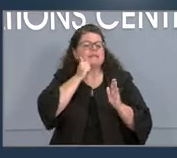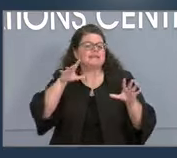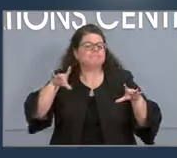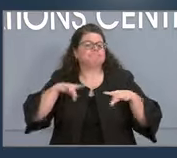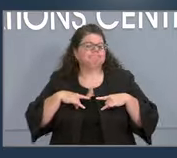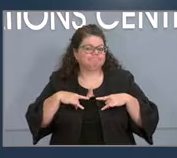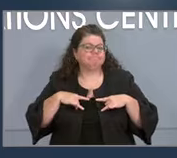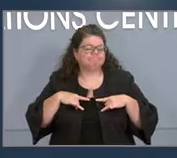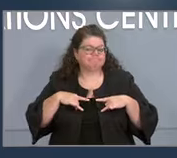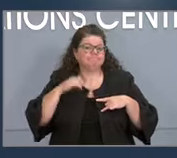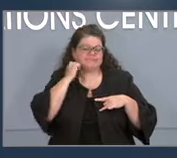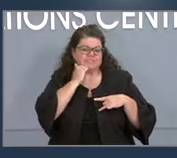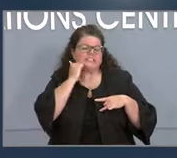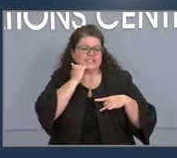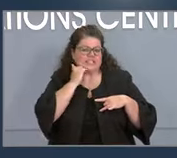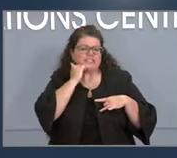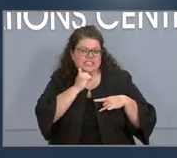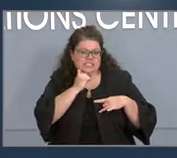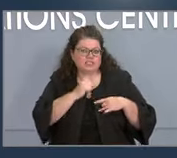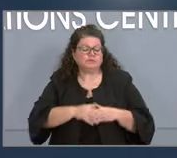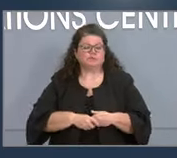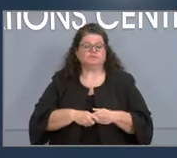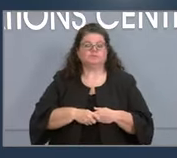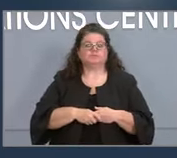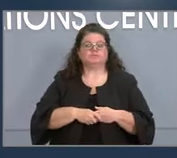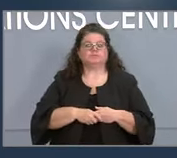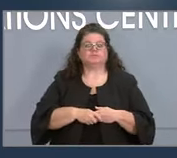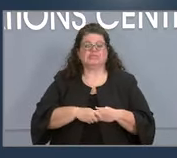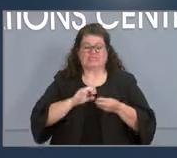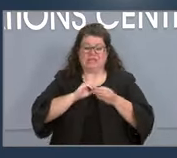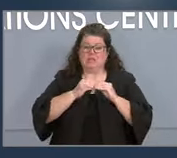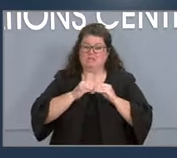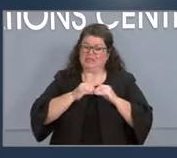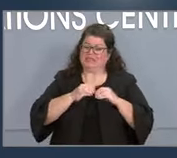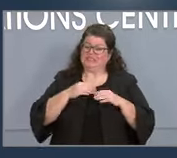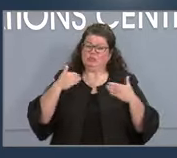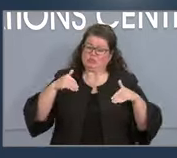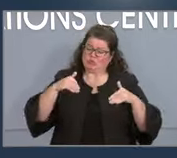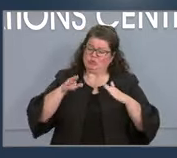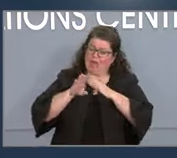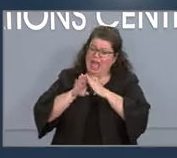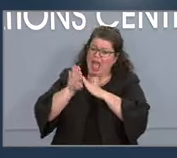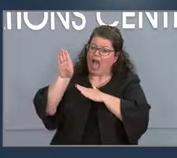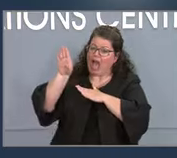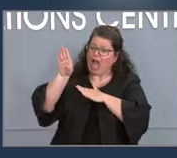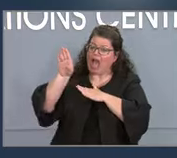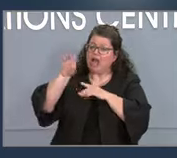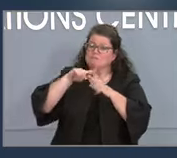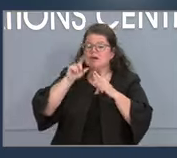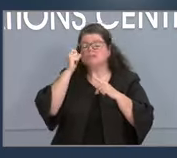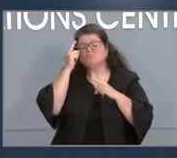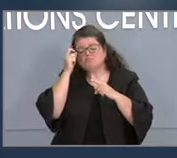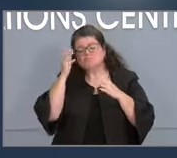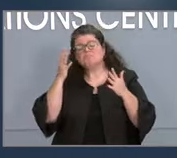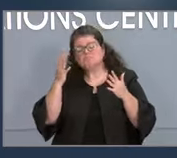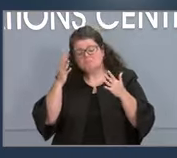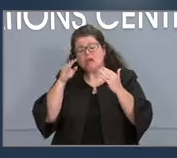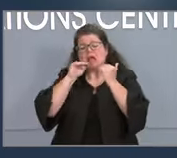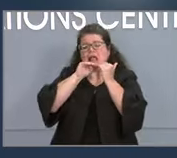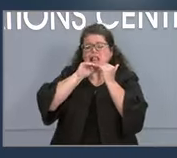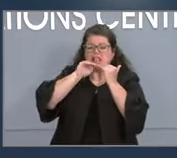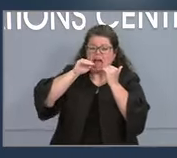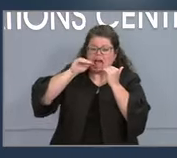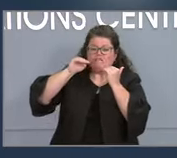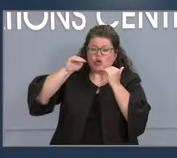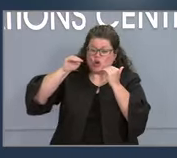cases each day. And while the numbers are still too high, they have been relatively level and are at least not